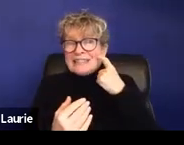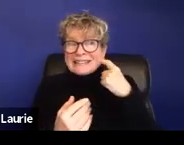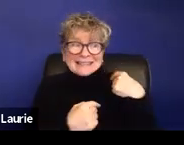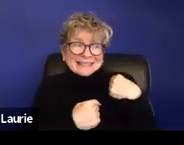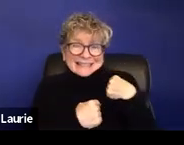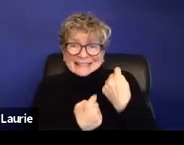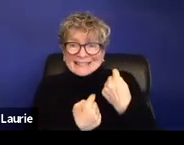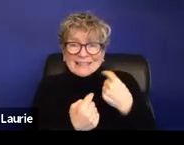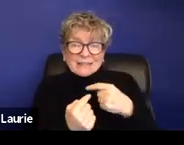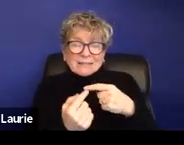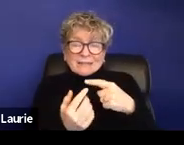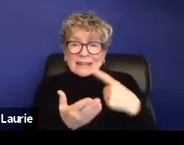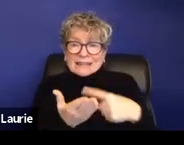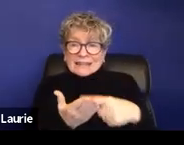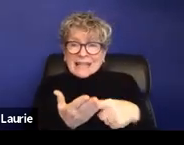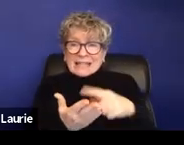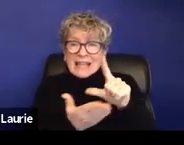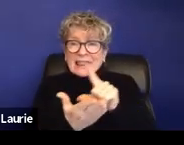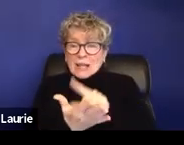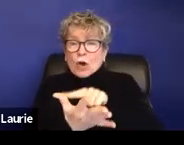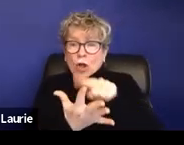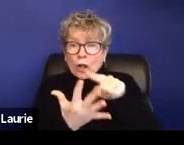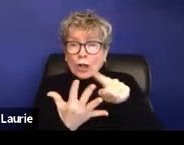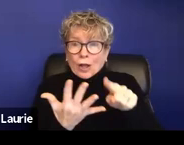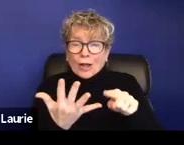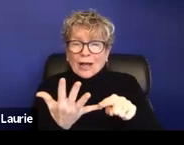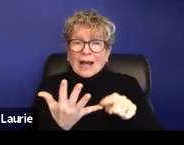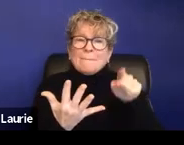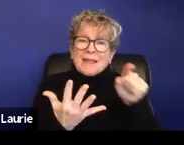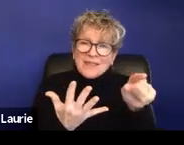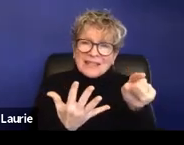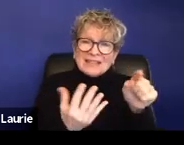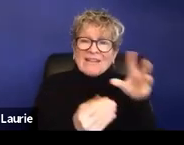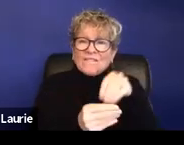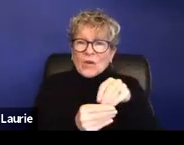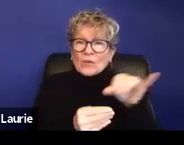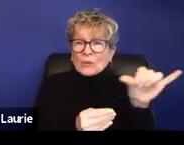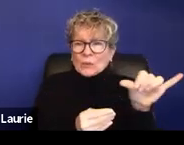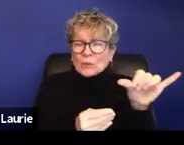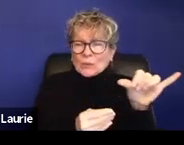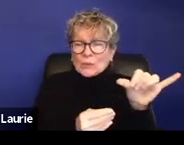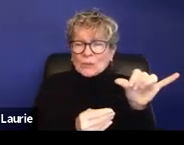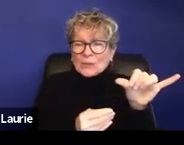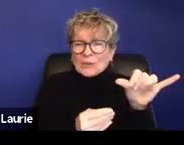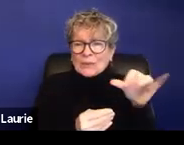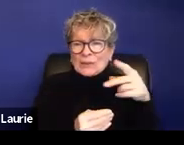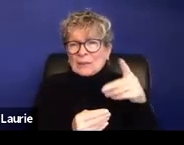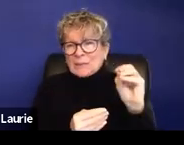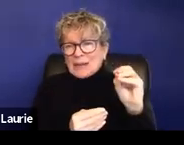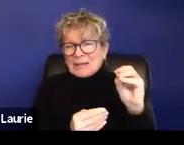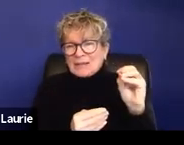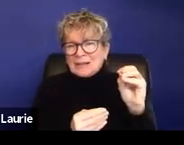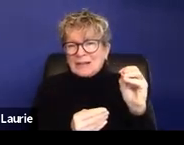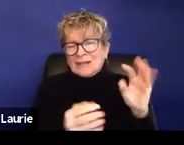you know, all of this connects with each other, similar to within the civil legal system, just like protection order might be connected to